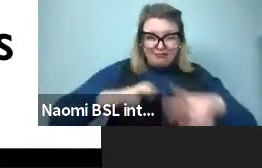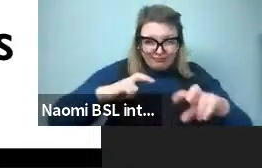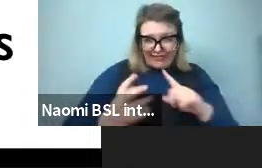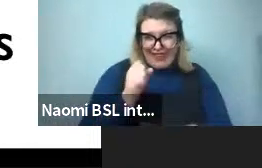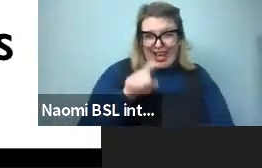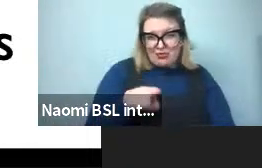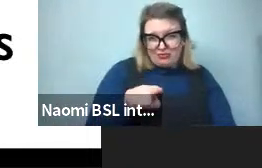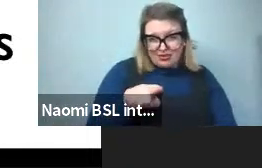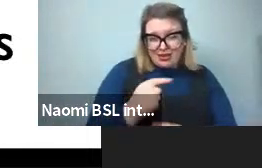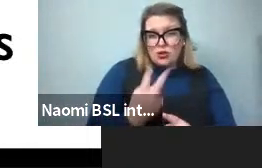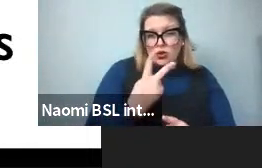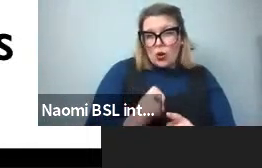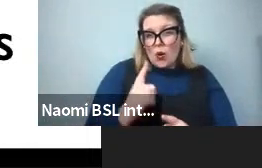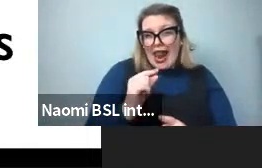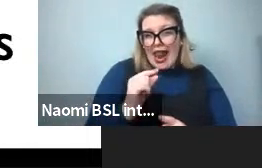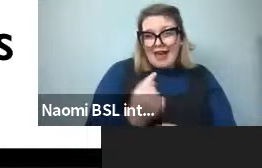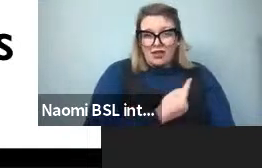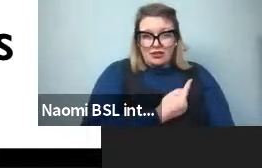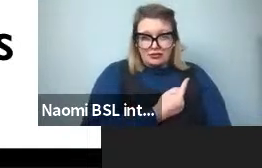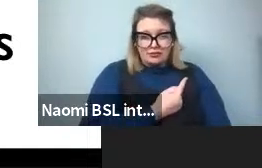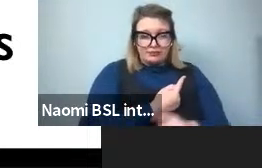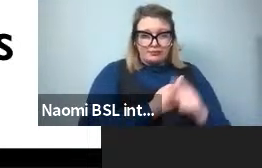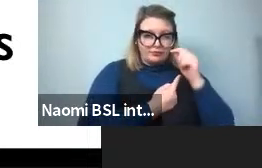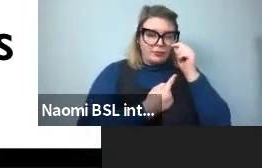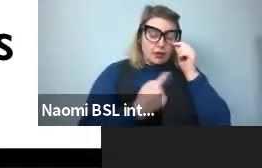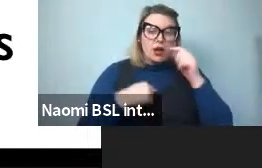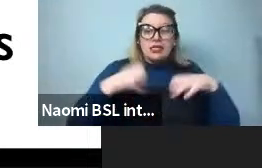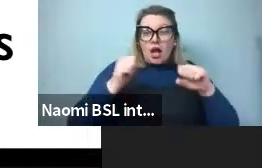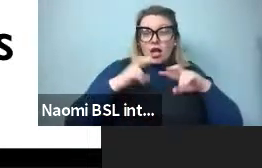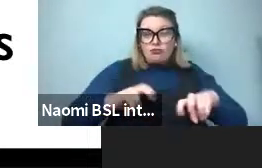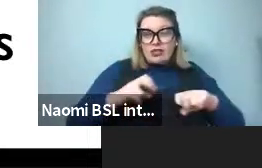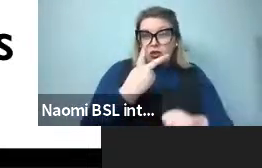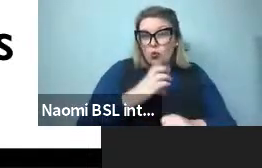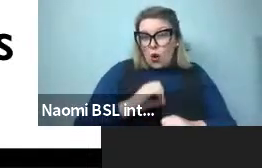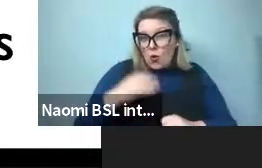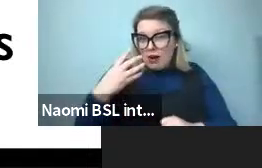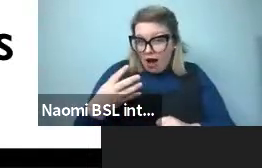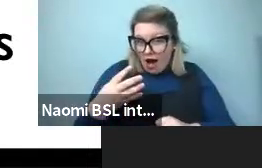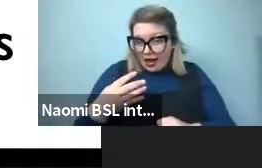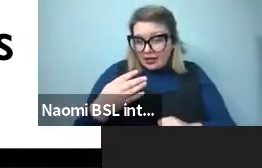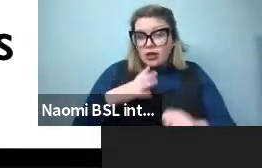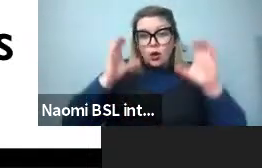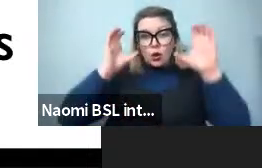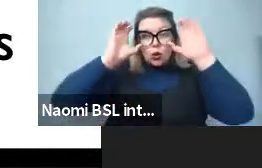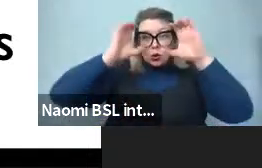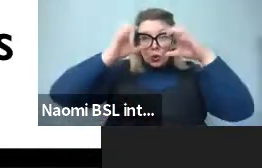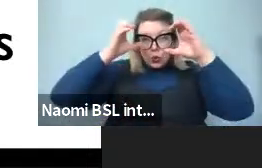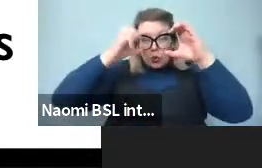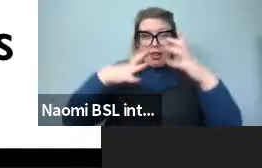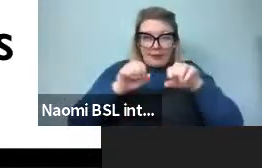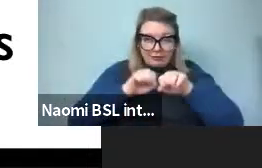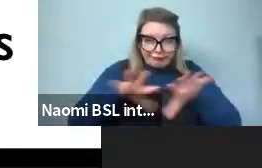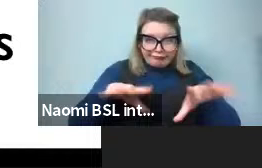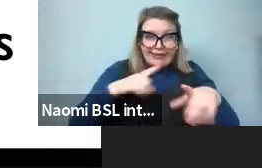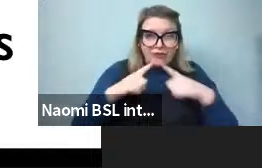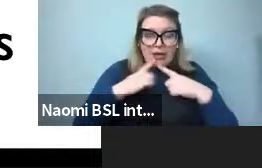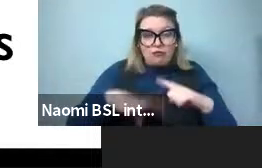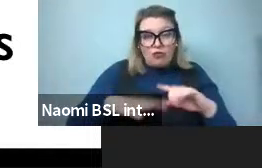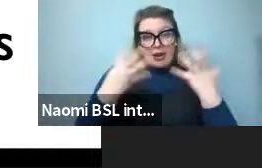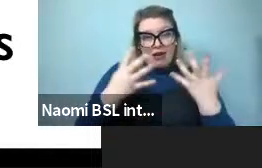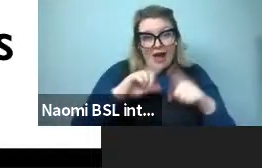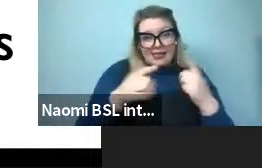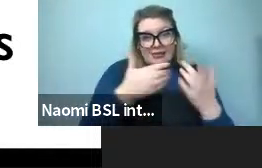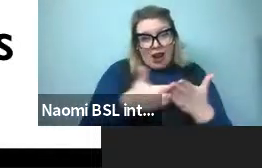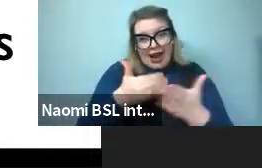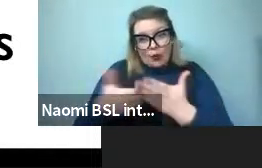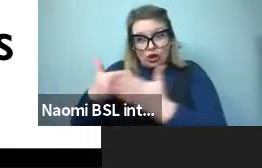a paper in 2011. We did this work in 2009. Google released corpora from 11 languages. And so I'll just, here's English. They're all